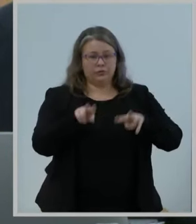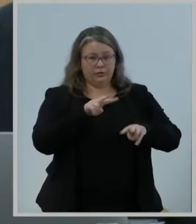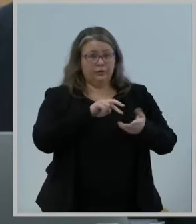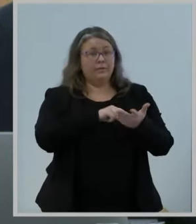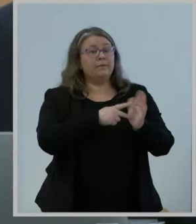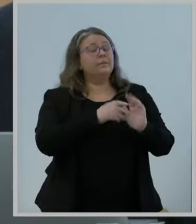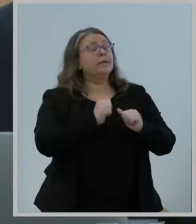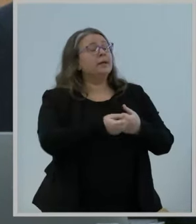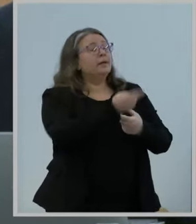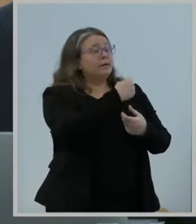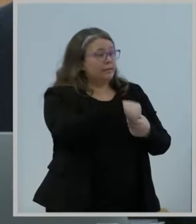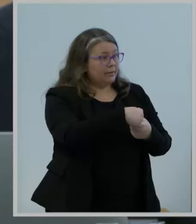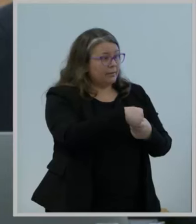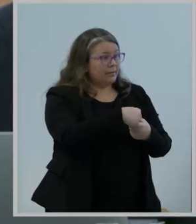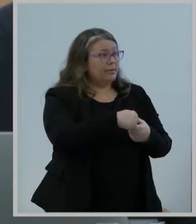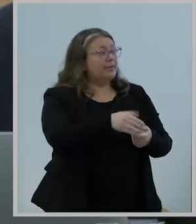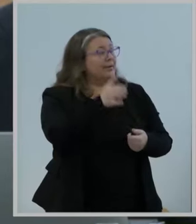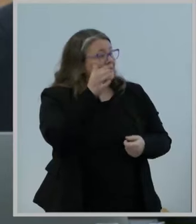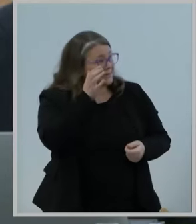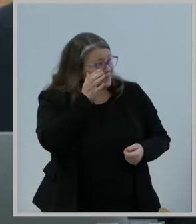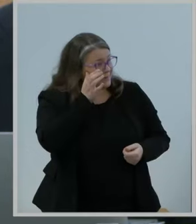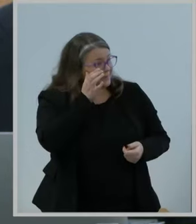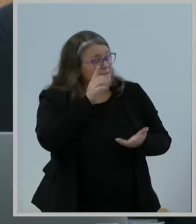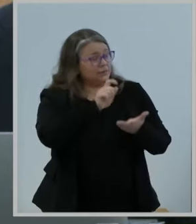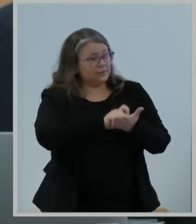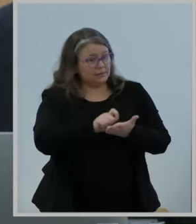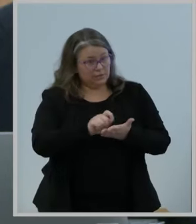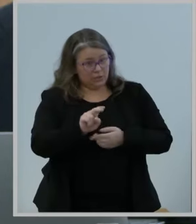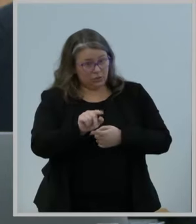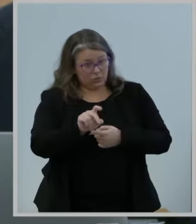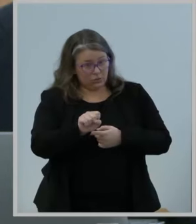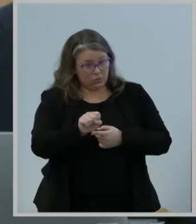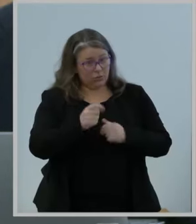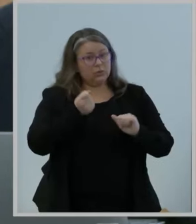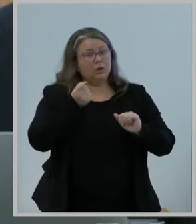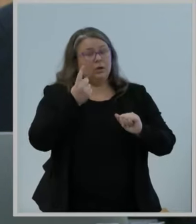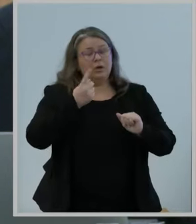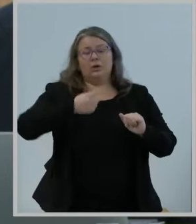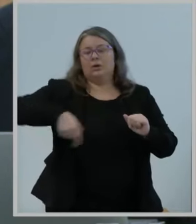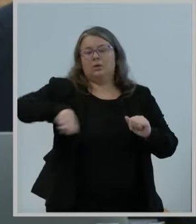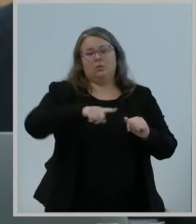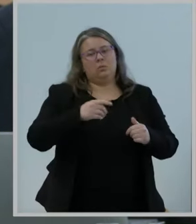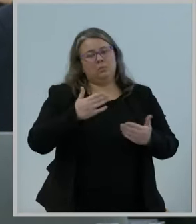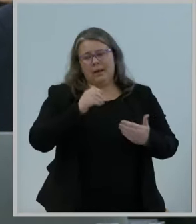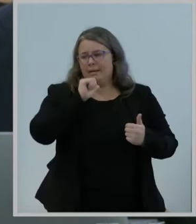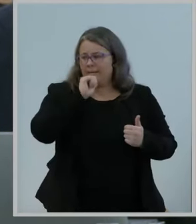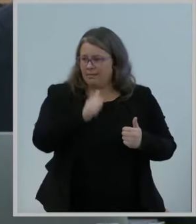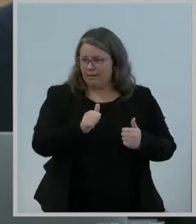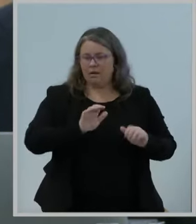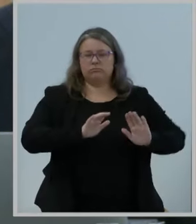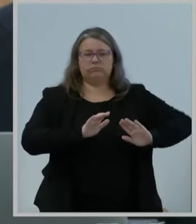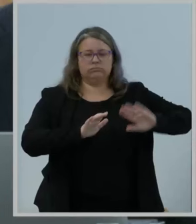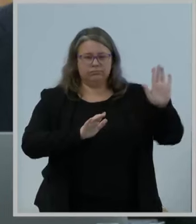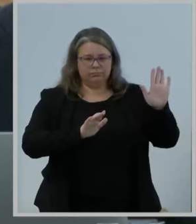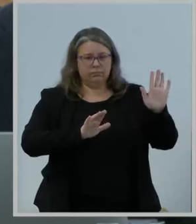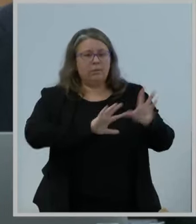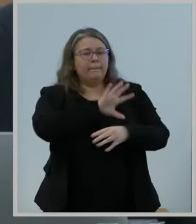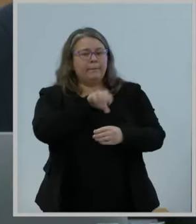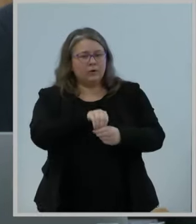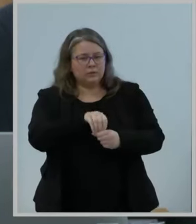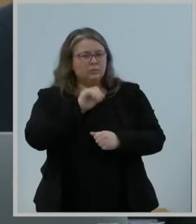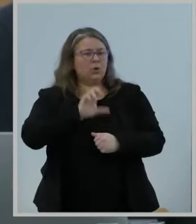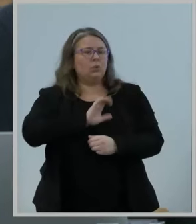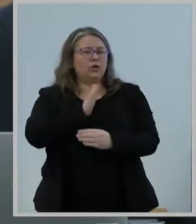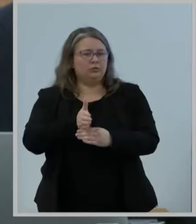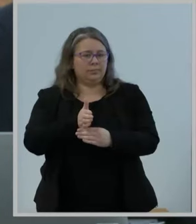participating in the meeting or addressing the Commission. Actions that purposely interfere or attempt to interfere with the commencement